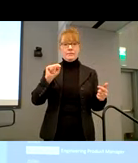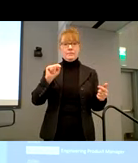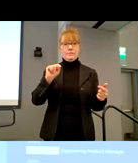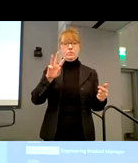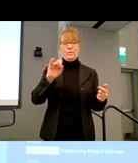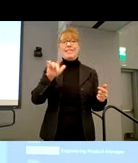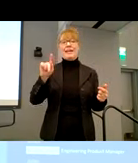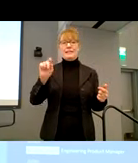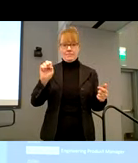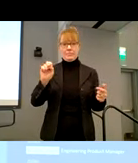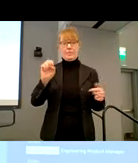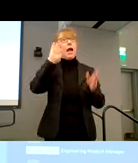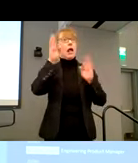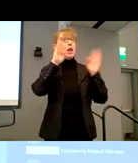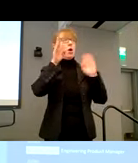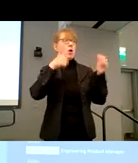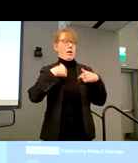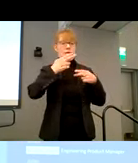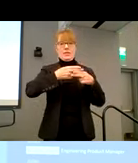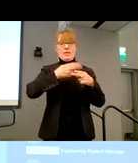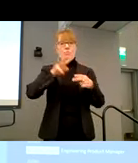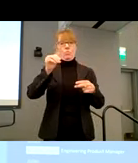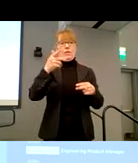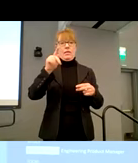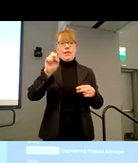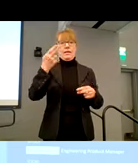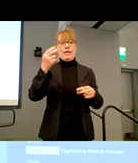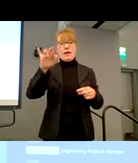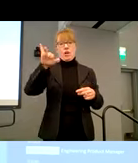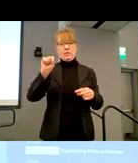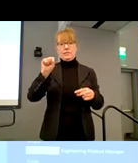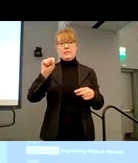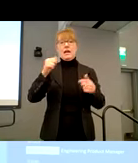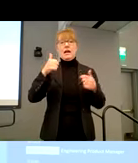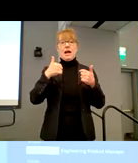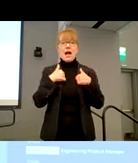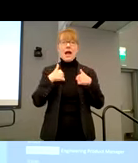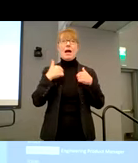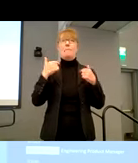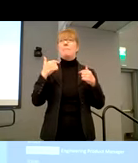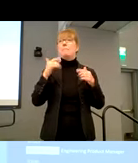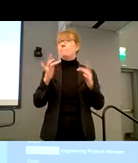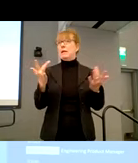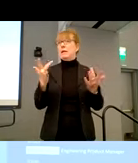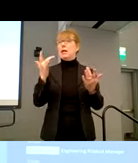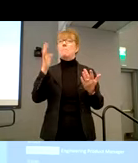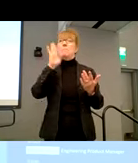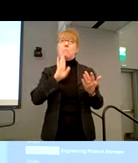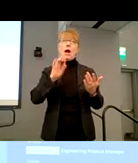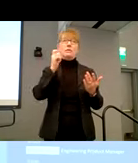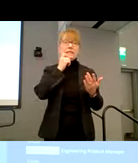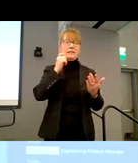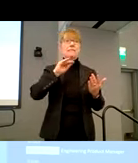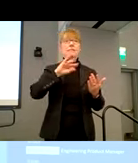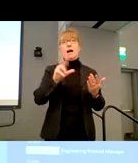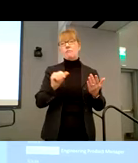Hello. My name is Willette Harris. For those of you who are out there, I am a medium brown skin, African-American woman. I have on a